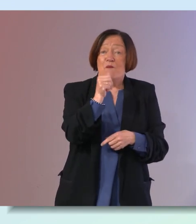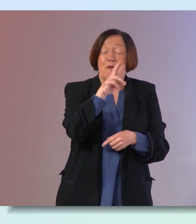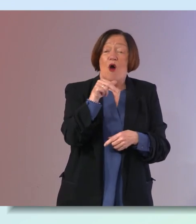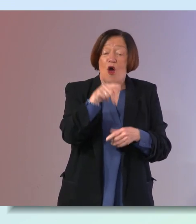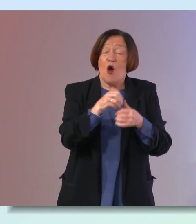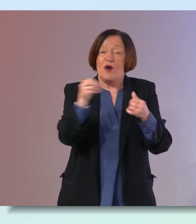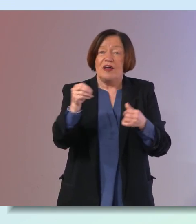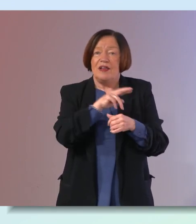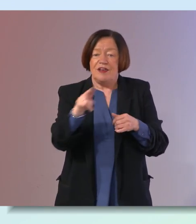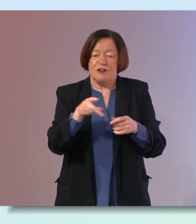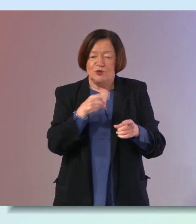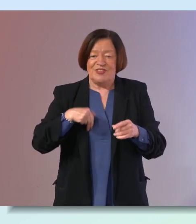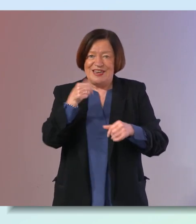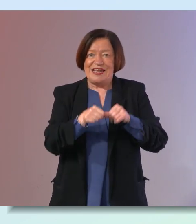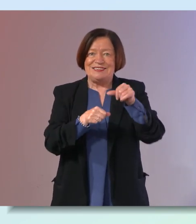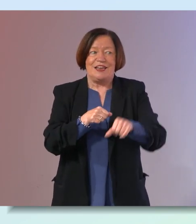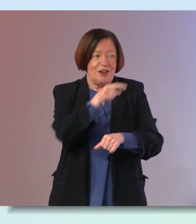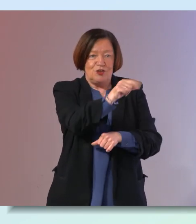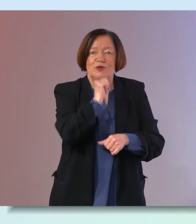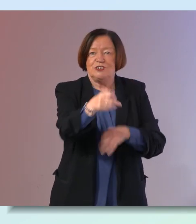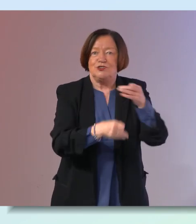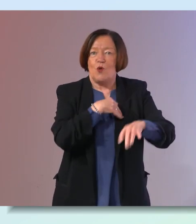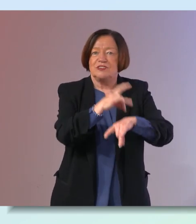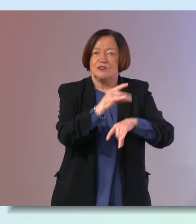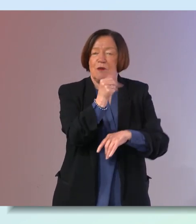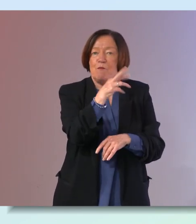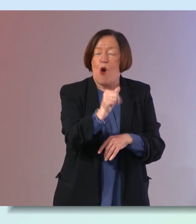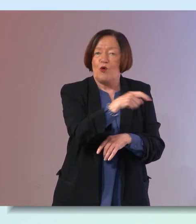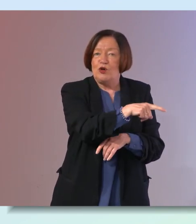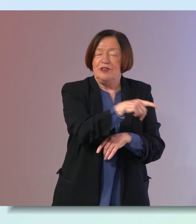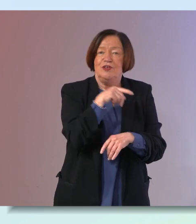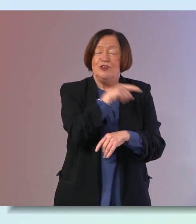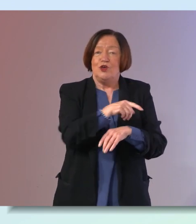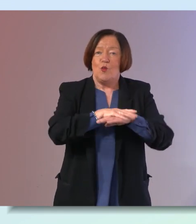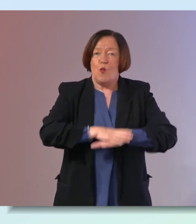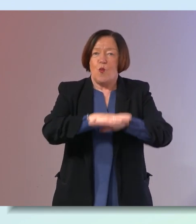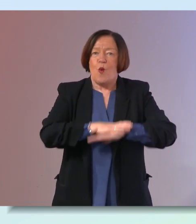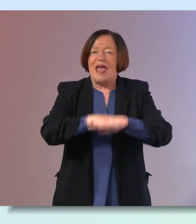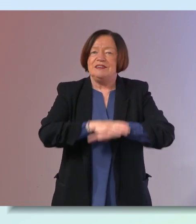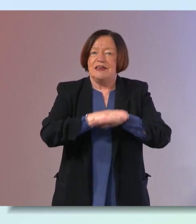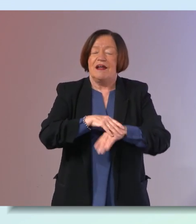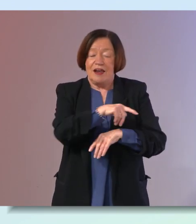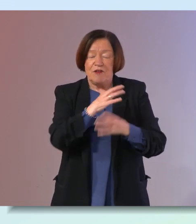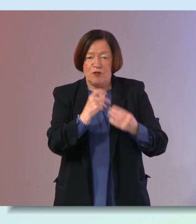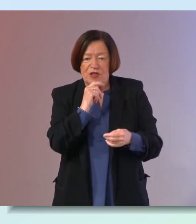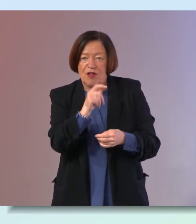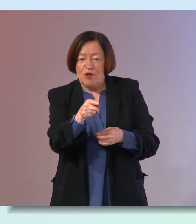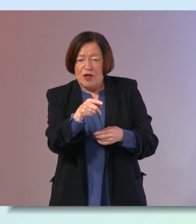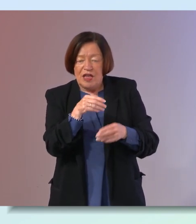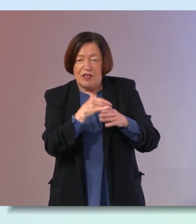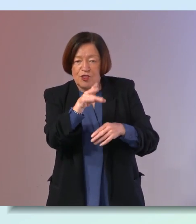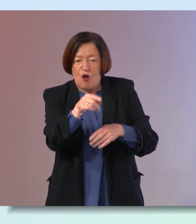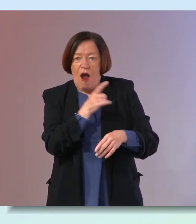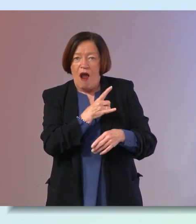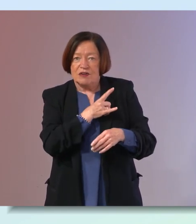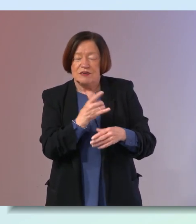taking it the next step like you didn't go to the doctor maura so you kind of waited and even when somebody said or they said in the mobile unit that your